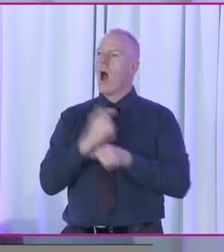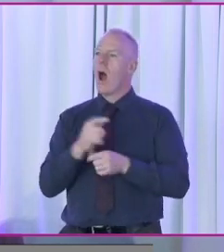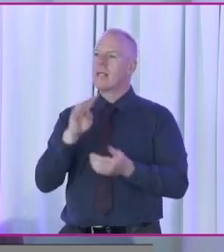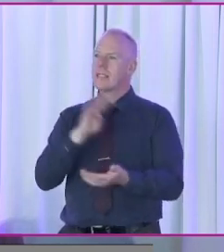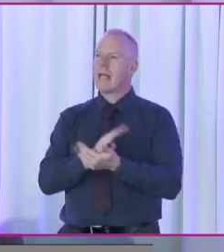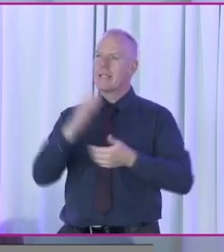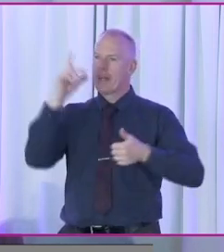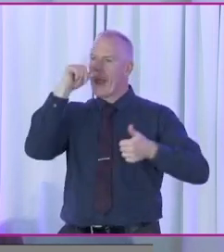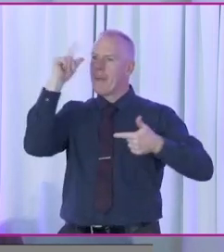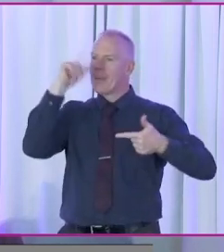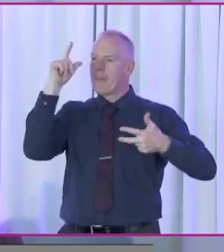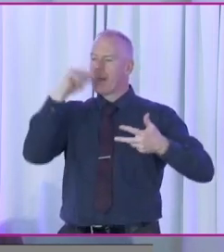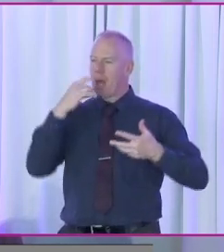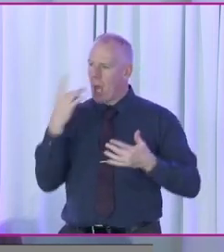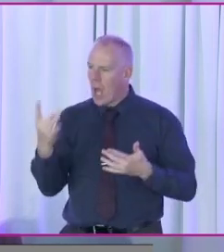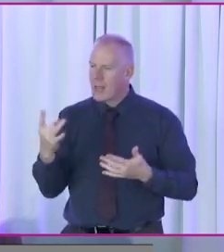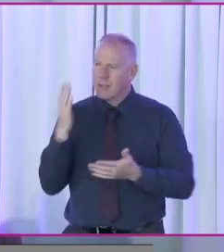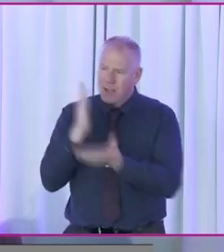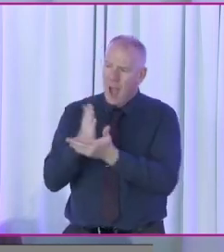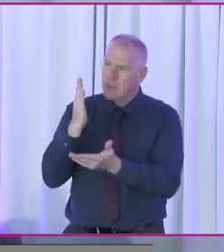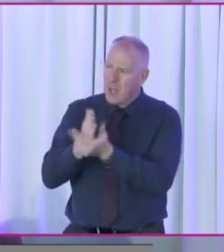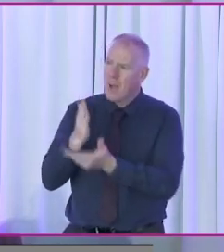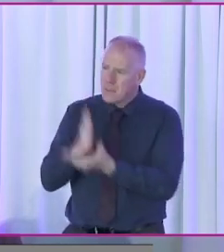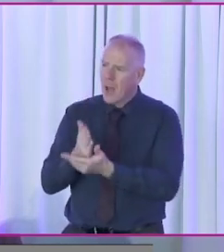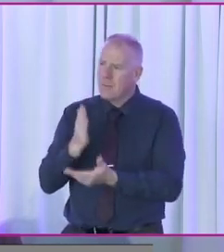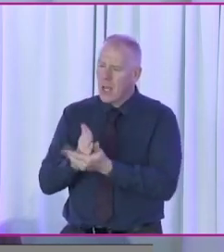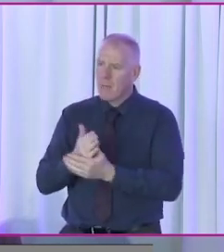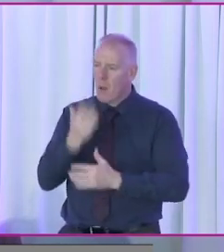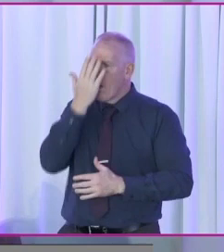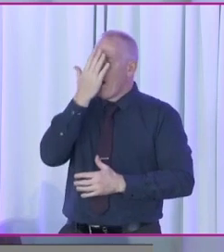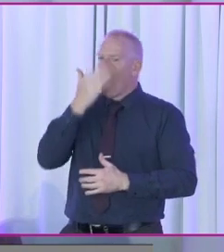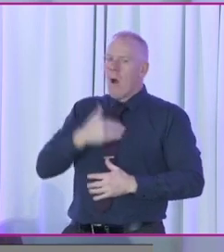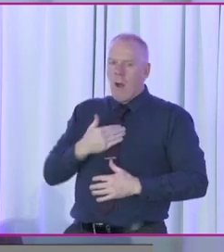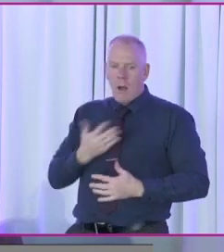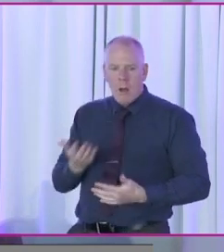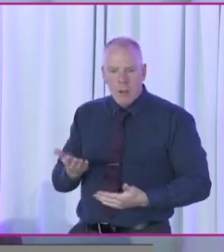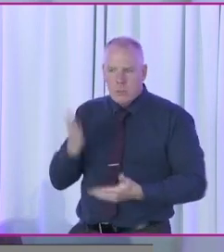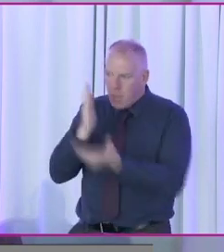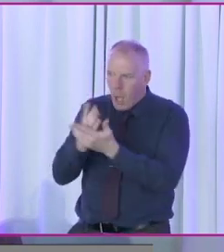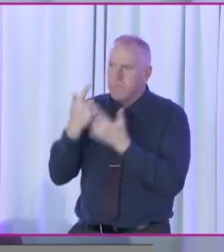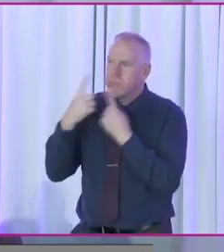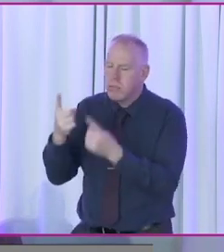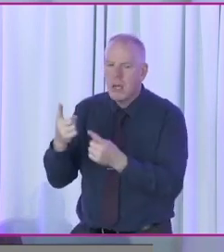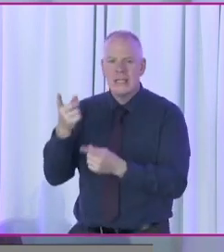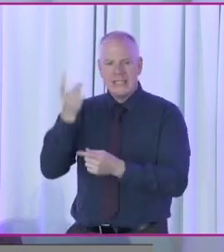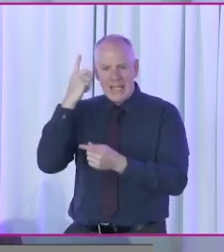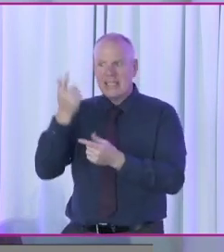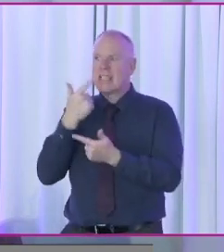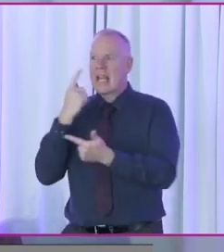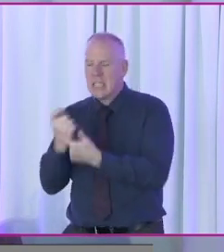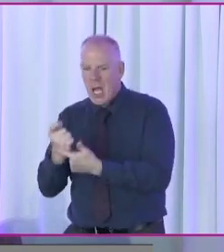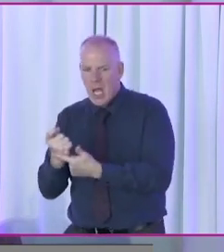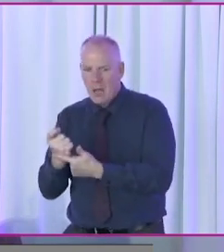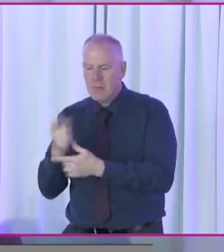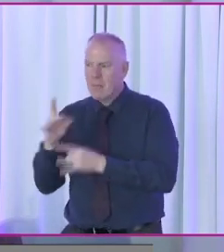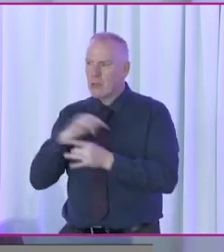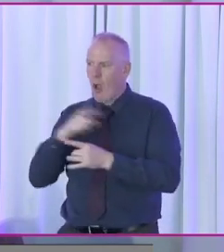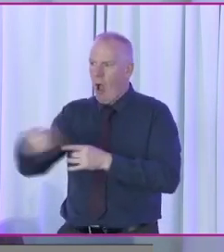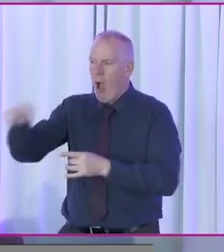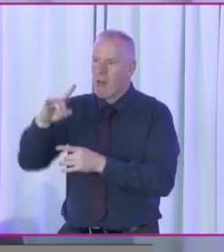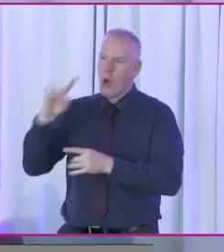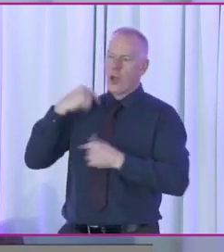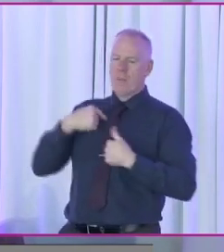and I kept asking him to stop. I was sort of a bit mortified. And he actually decided to do it again, just to be sure.